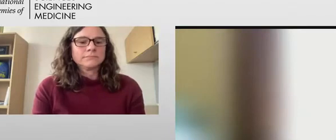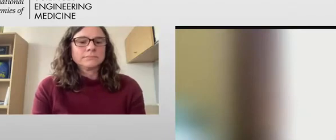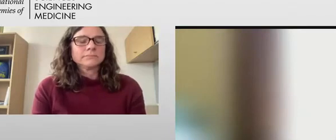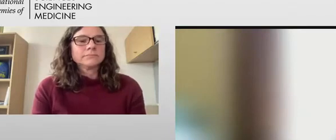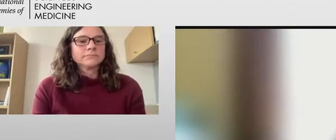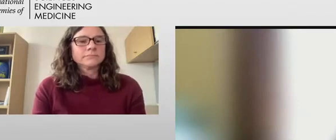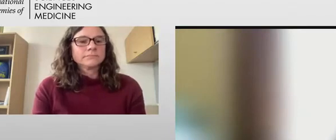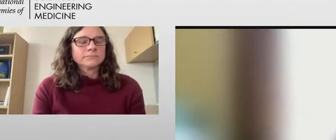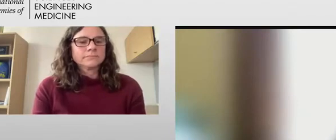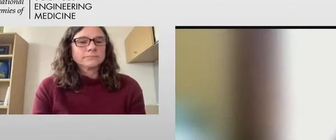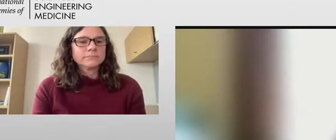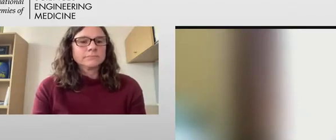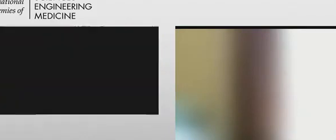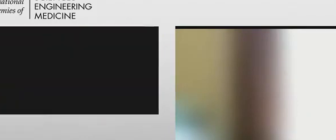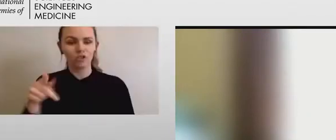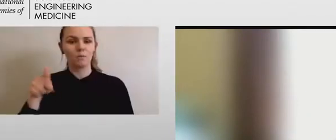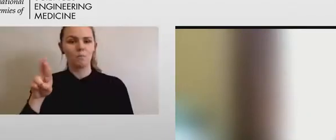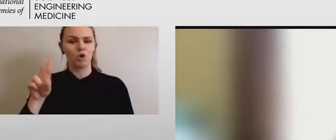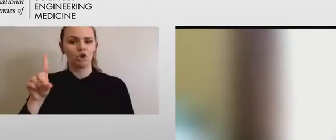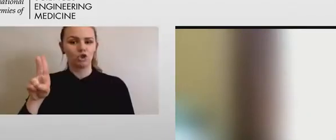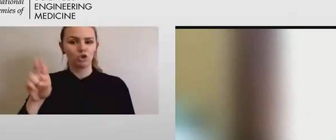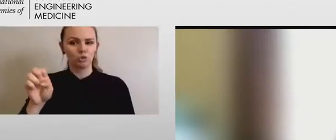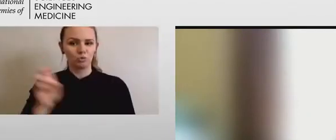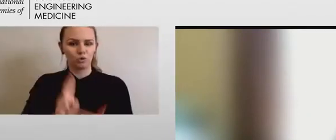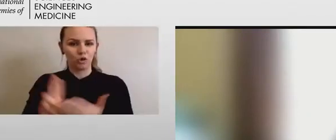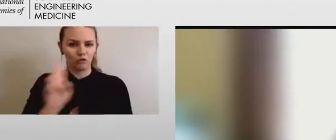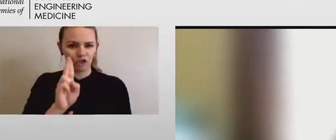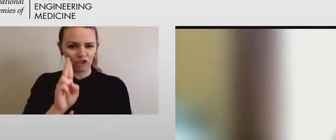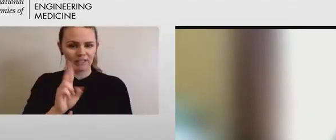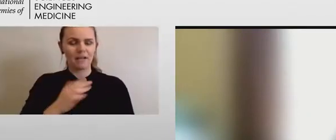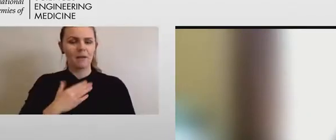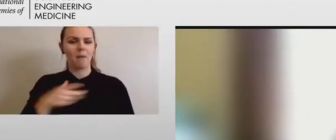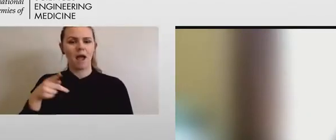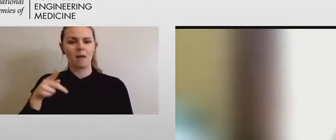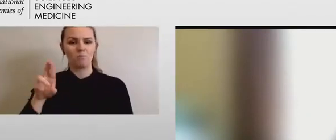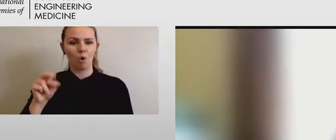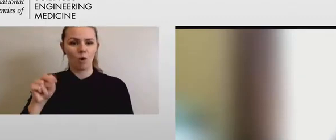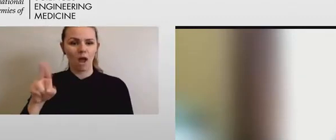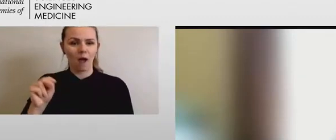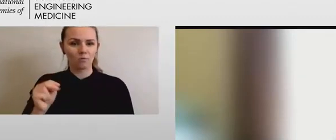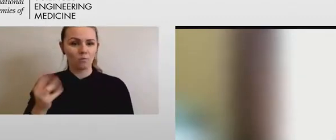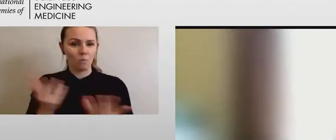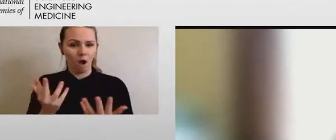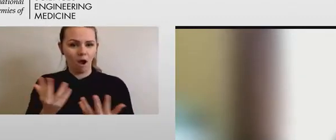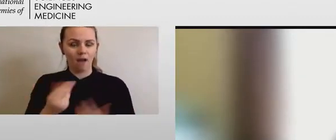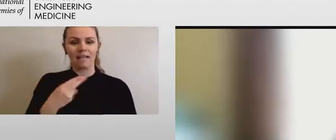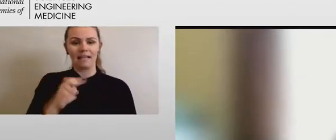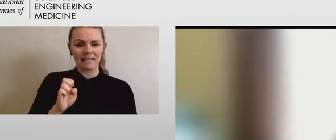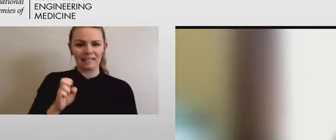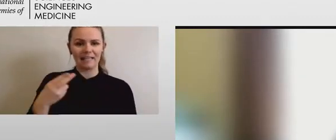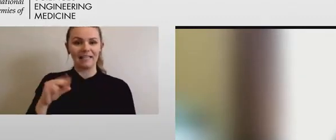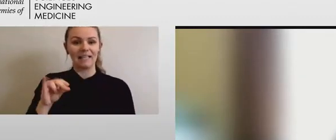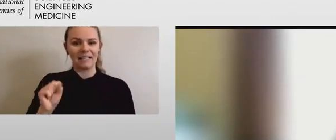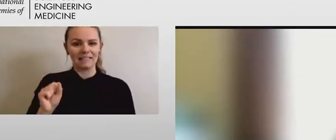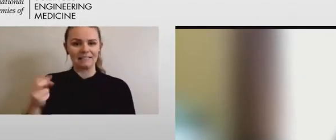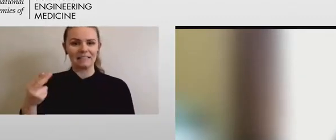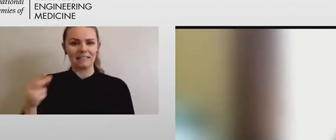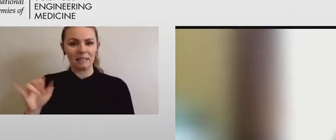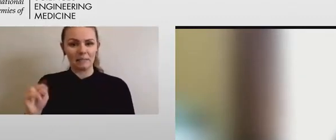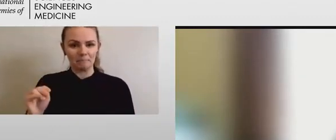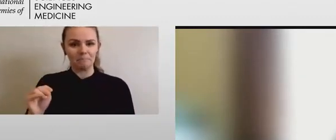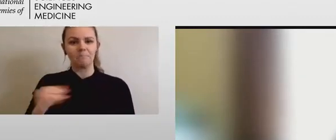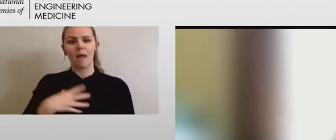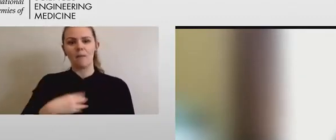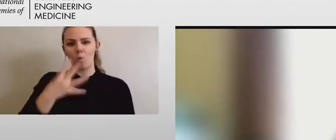University. I use the pronouns he, his, him. I'm a white male and a tetraplegic wheelchair user